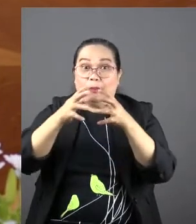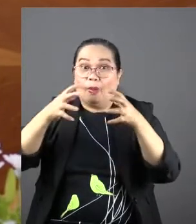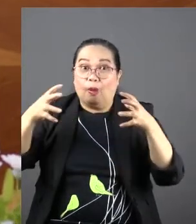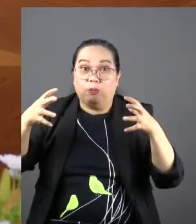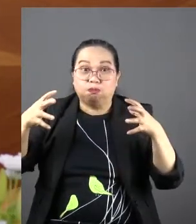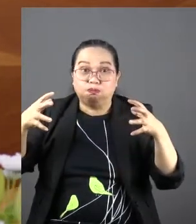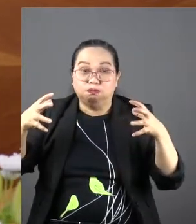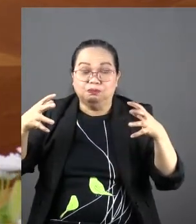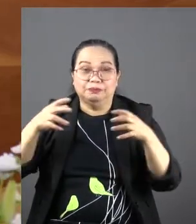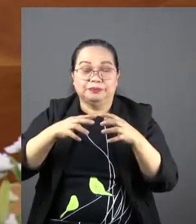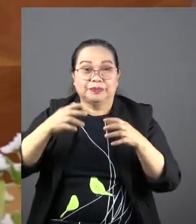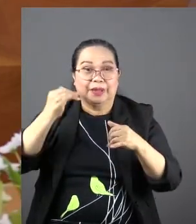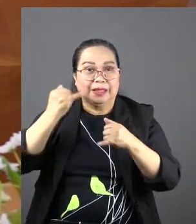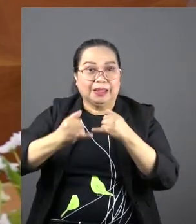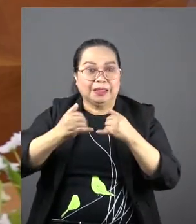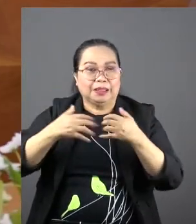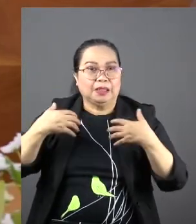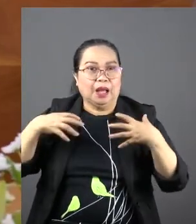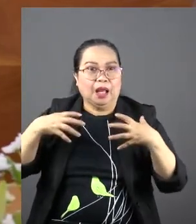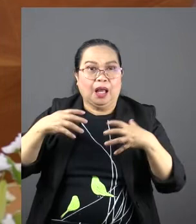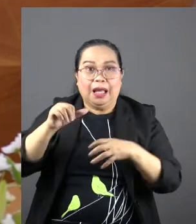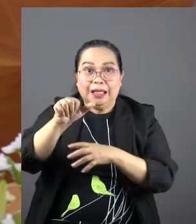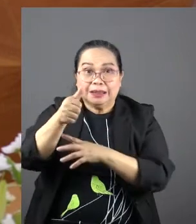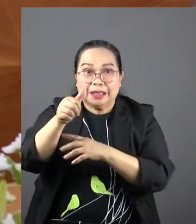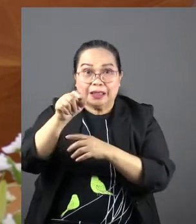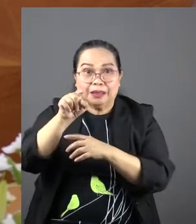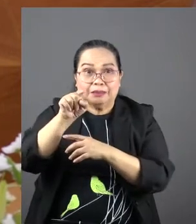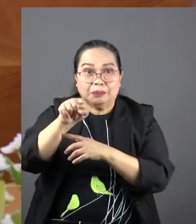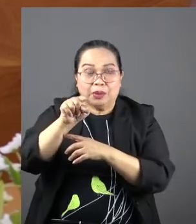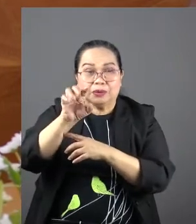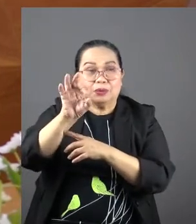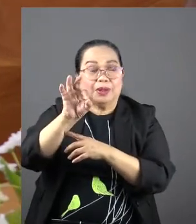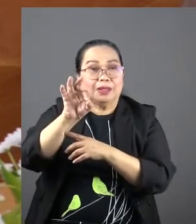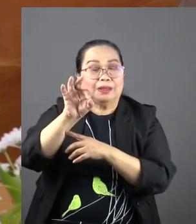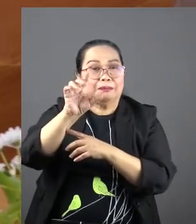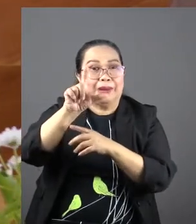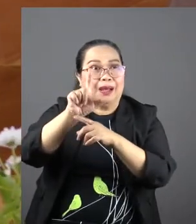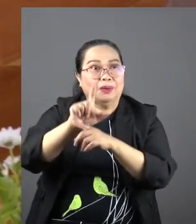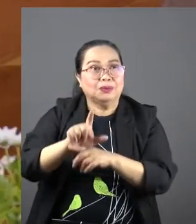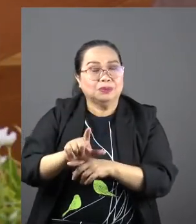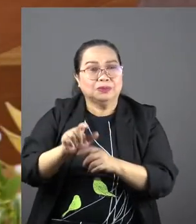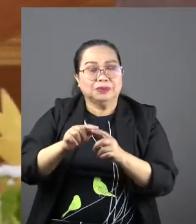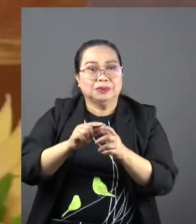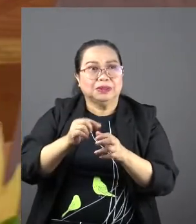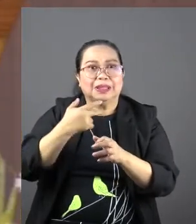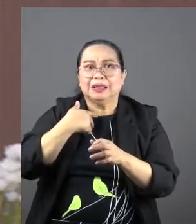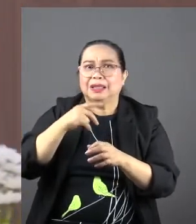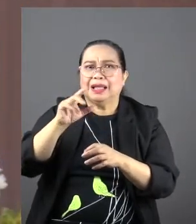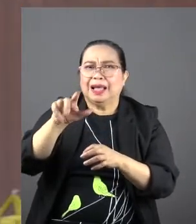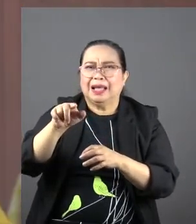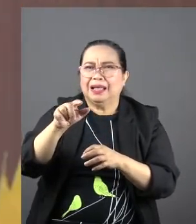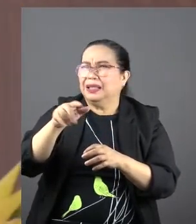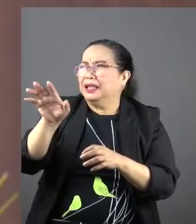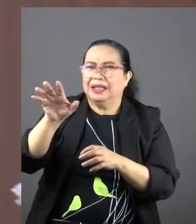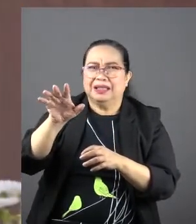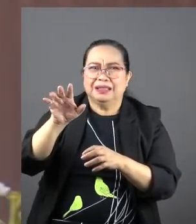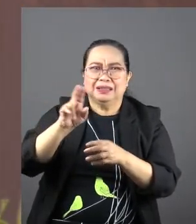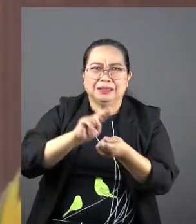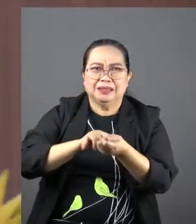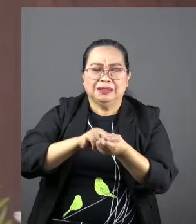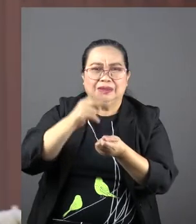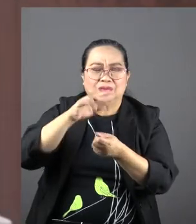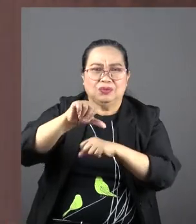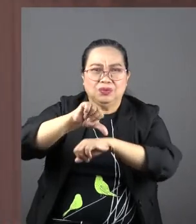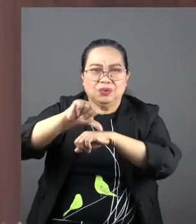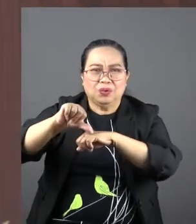my youngest, when he was born, he was 10.1 pounds. Benjamin. And the nurses didn't know I was in the operating room and